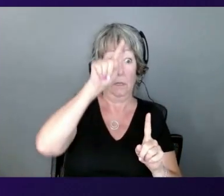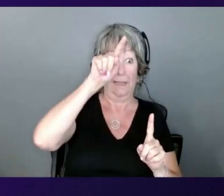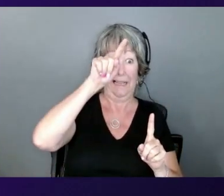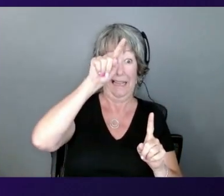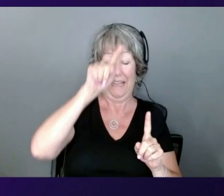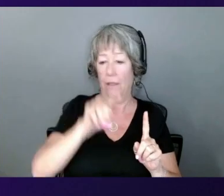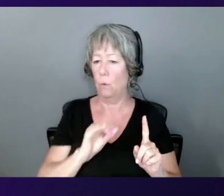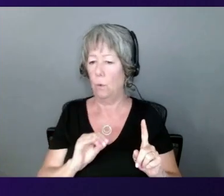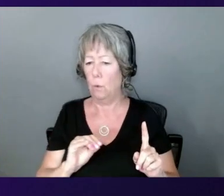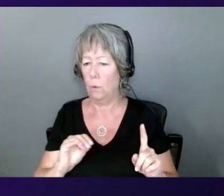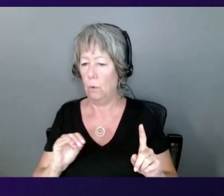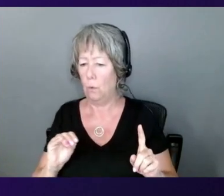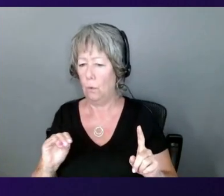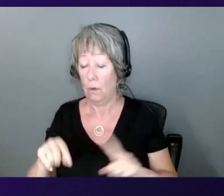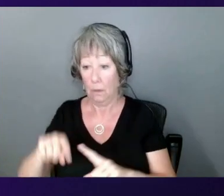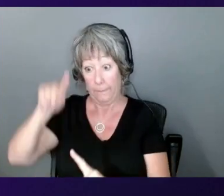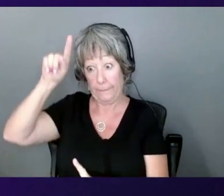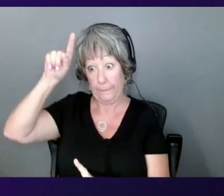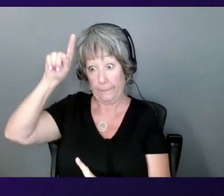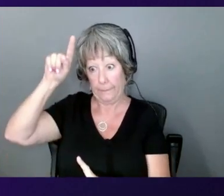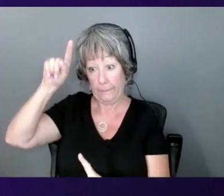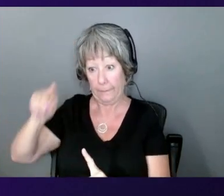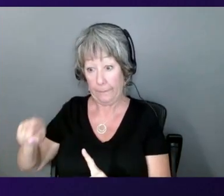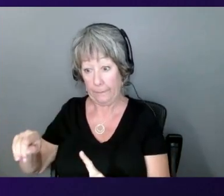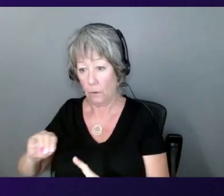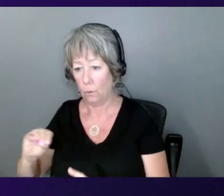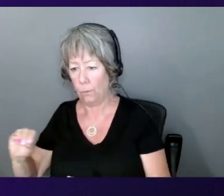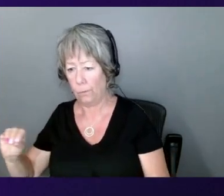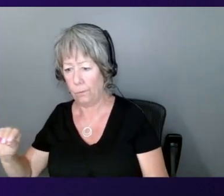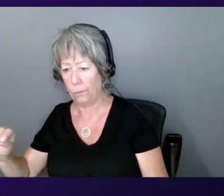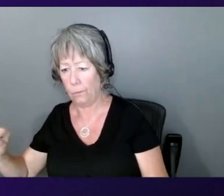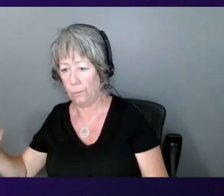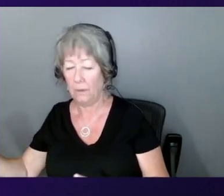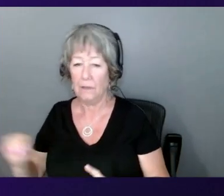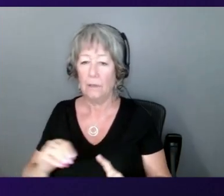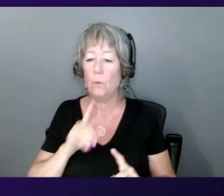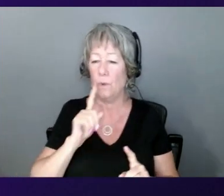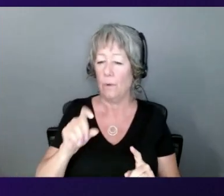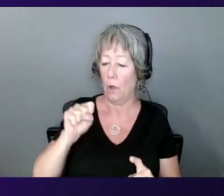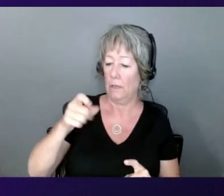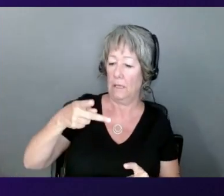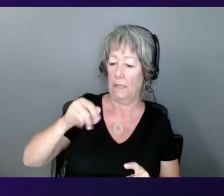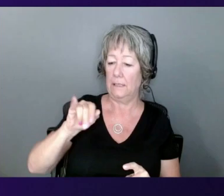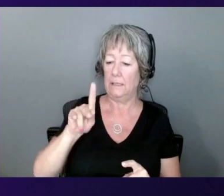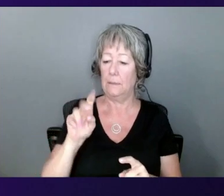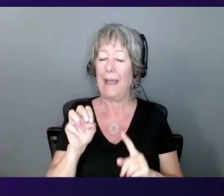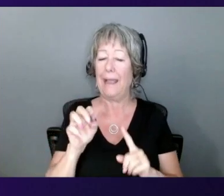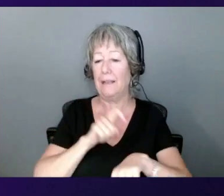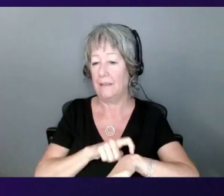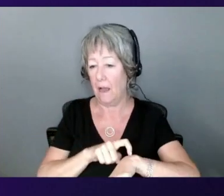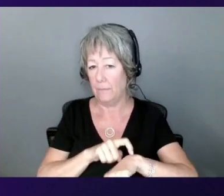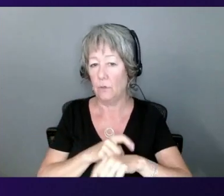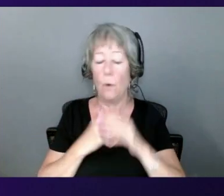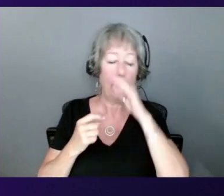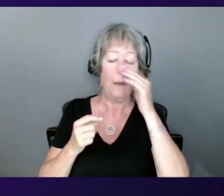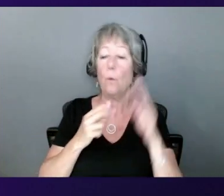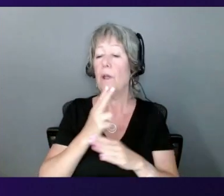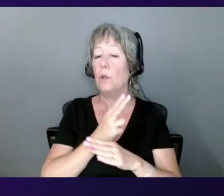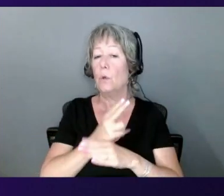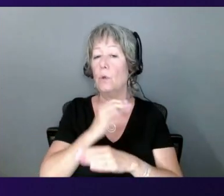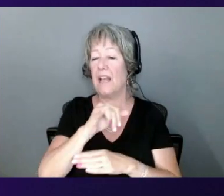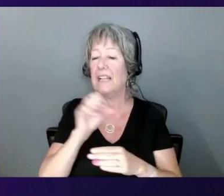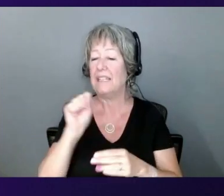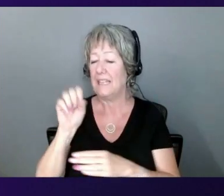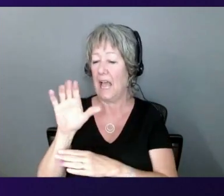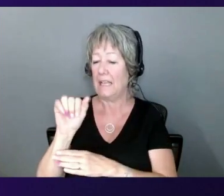for three months and then you need it for another two days. So we were able to use the AWS scale to do